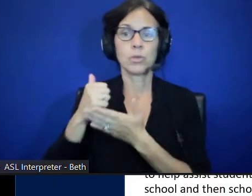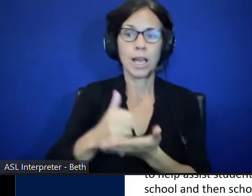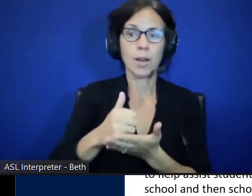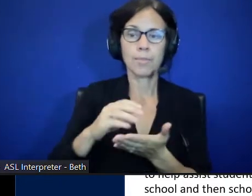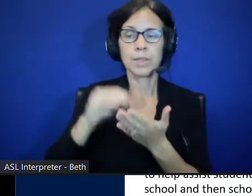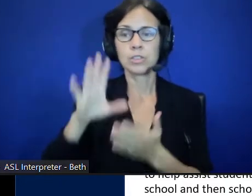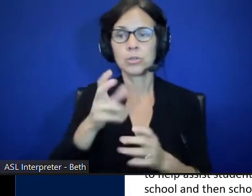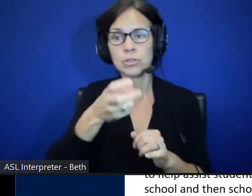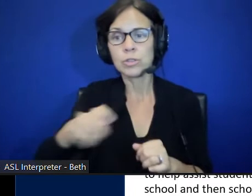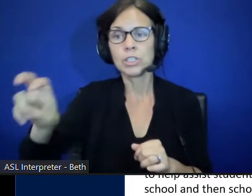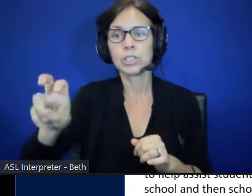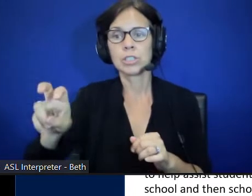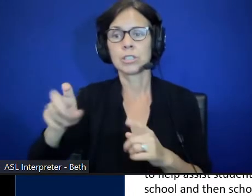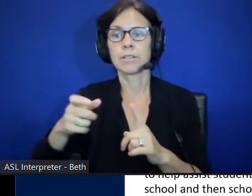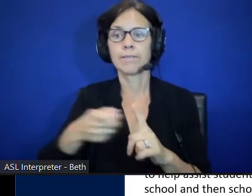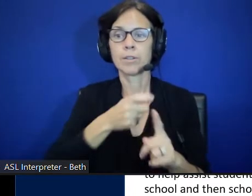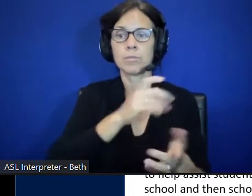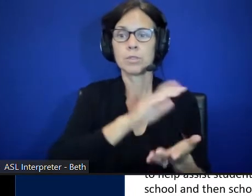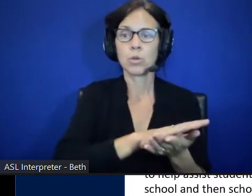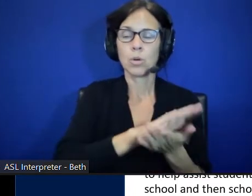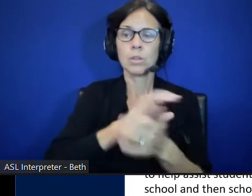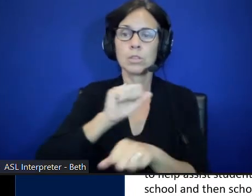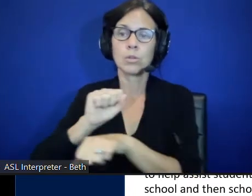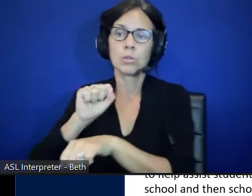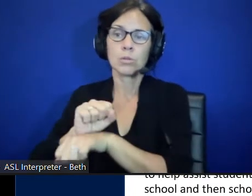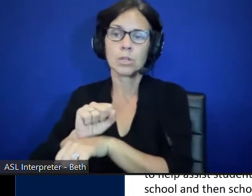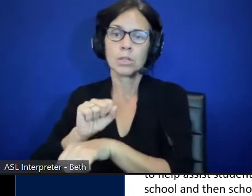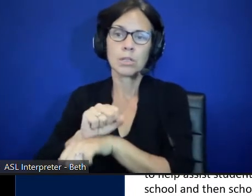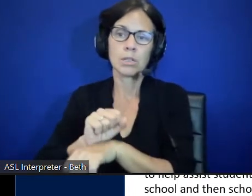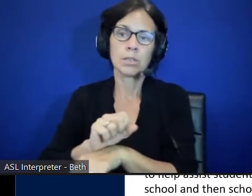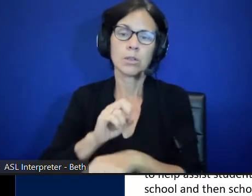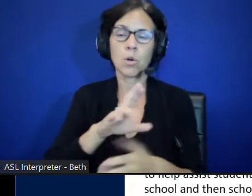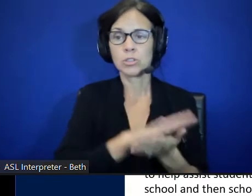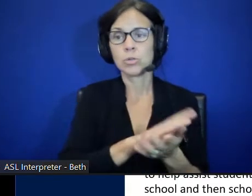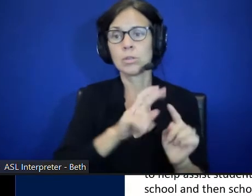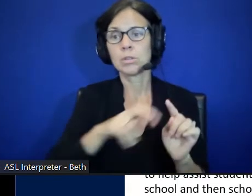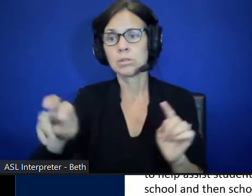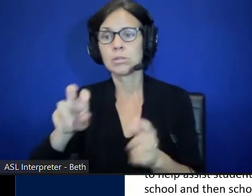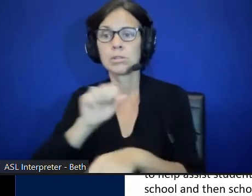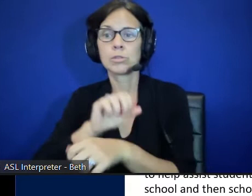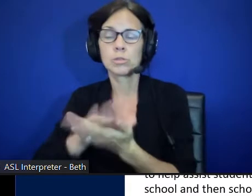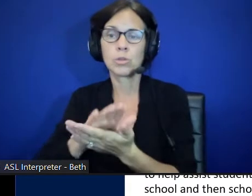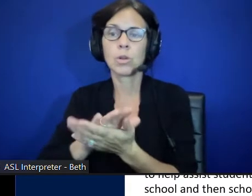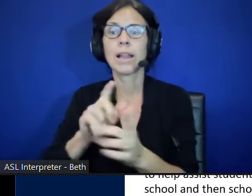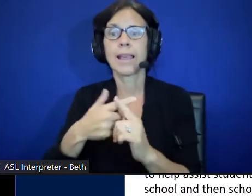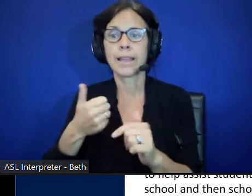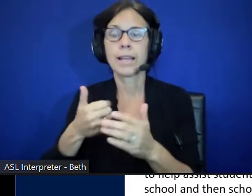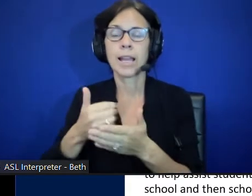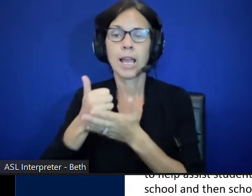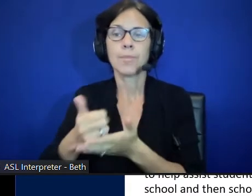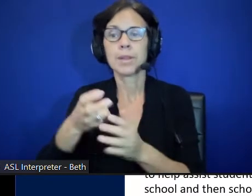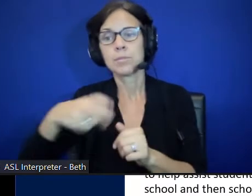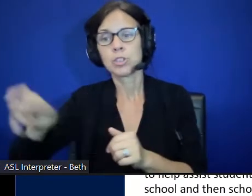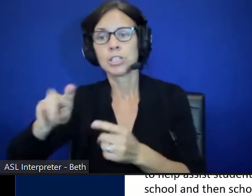transition to school from schools apart to school part and then then help them transition into the workforce